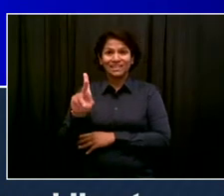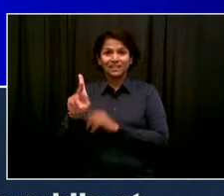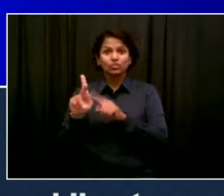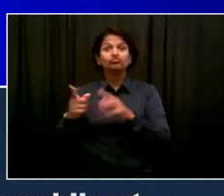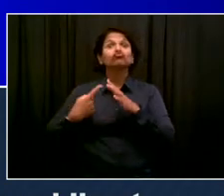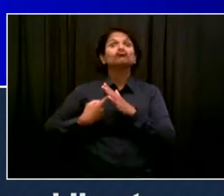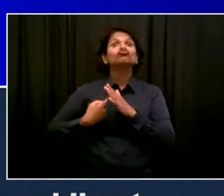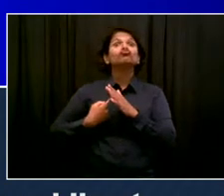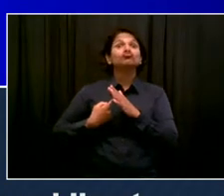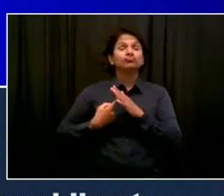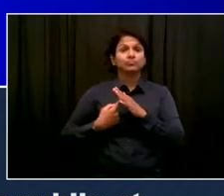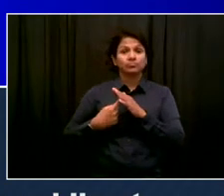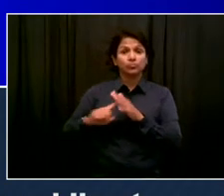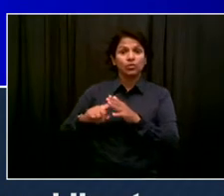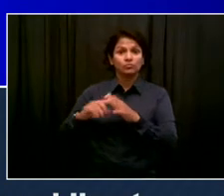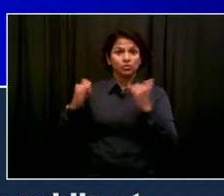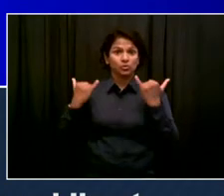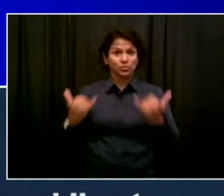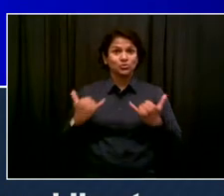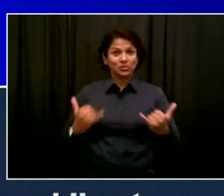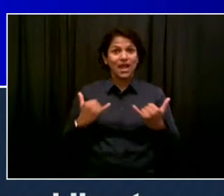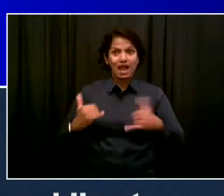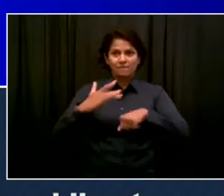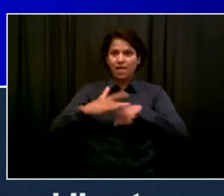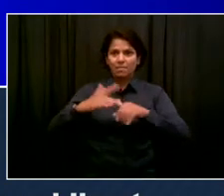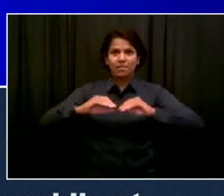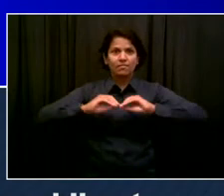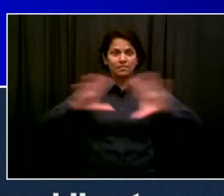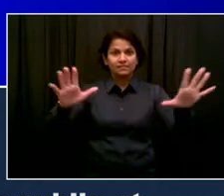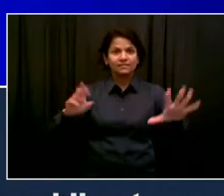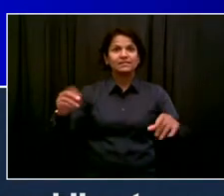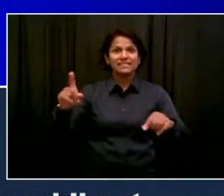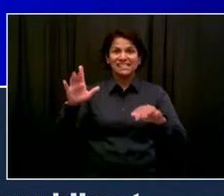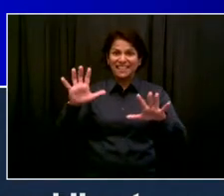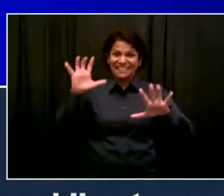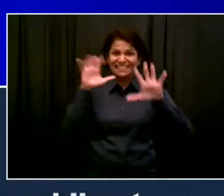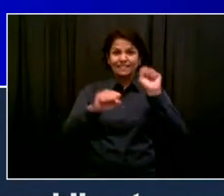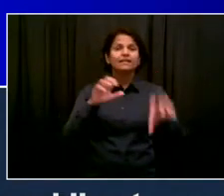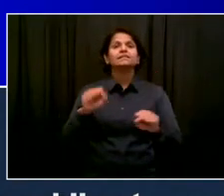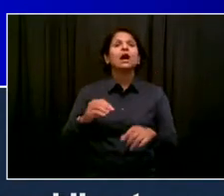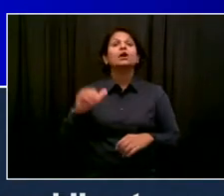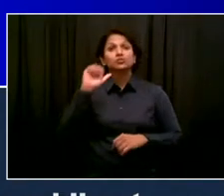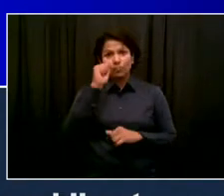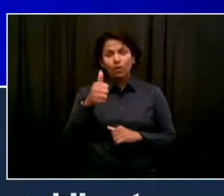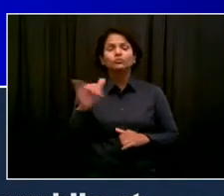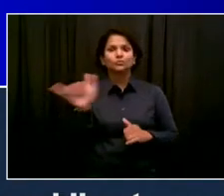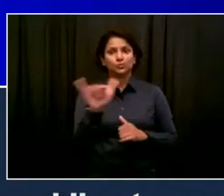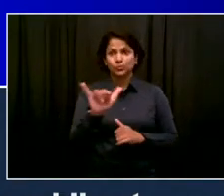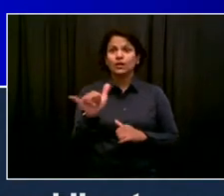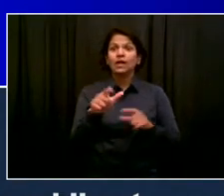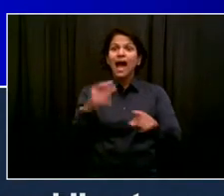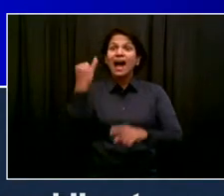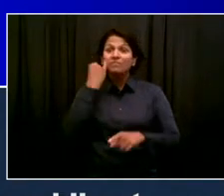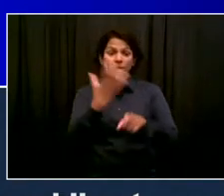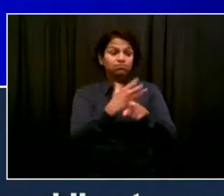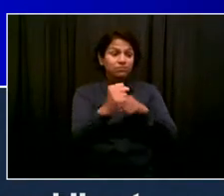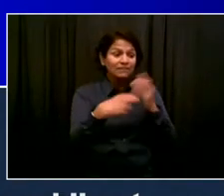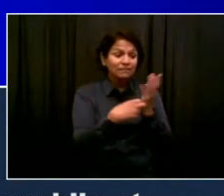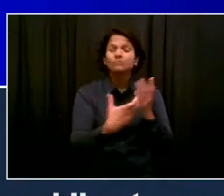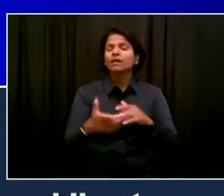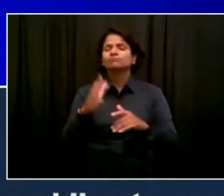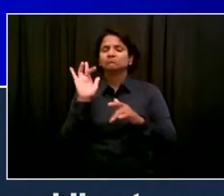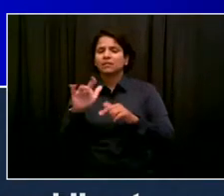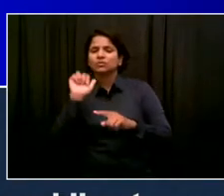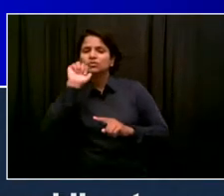amazing. Be a part of it and all the other great concerts. Okay. Now, why are we able to come back? One word.